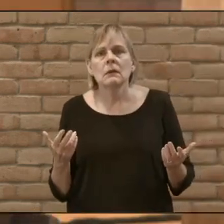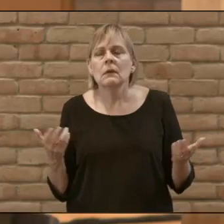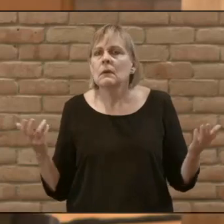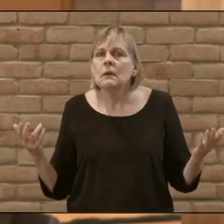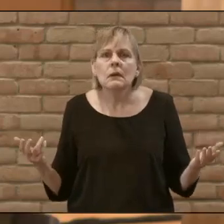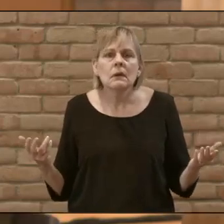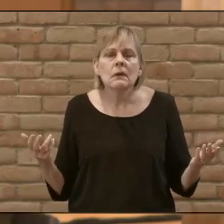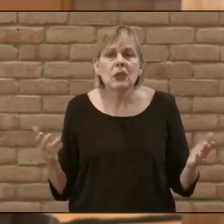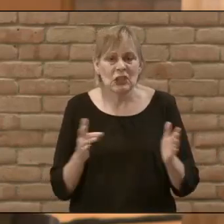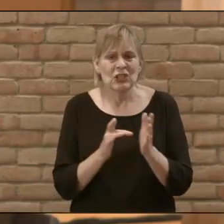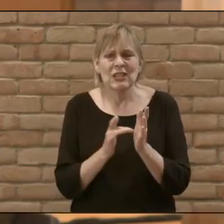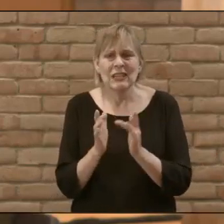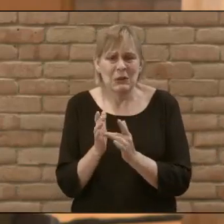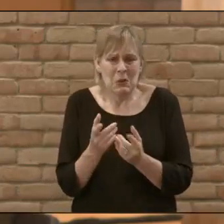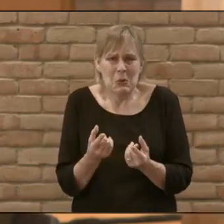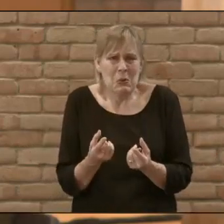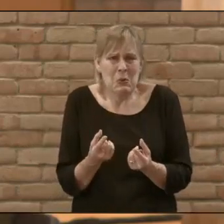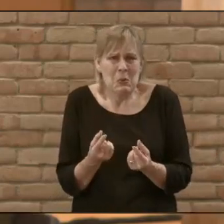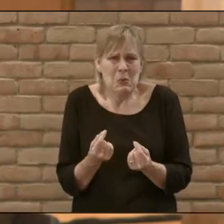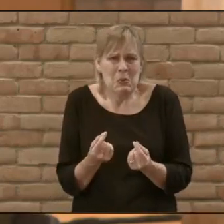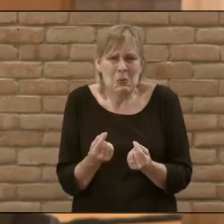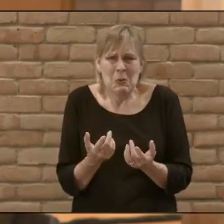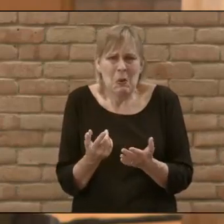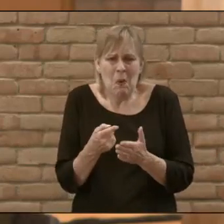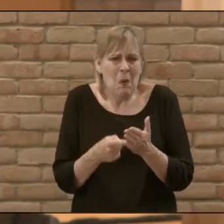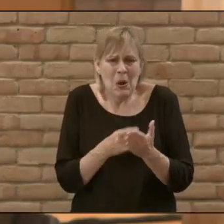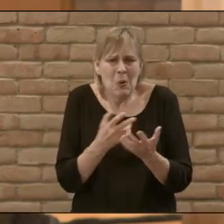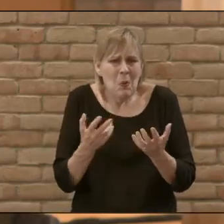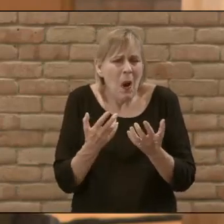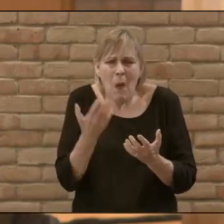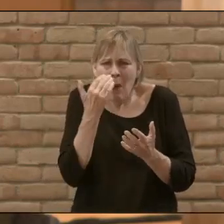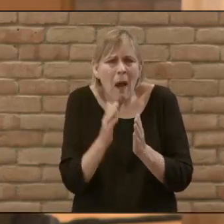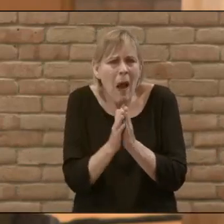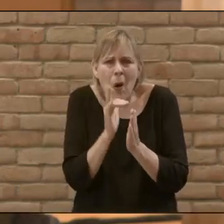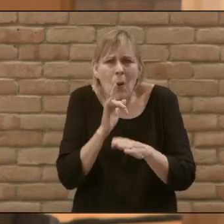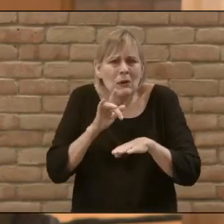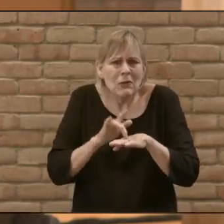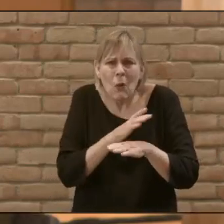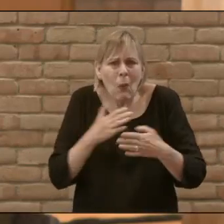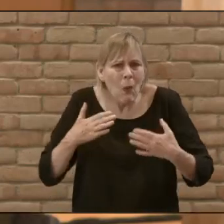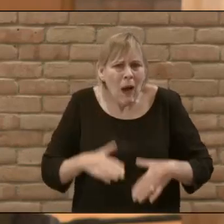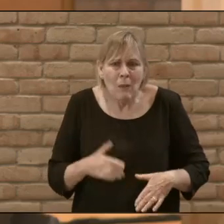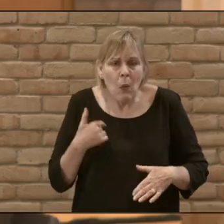how is it Jesus like what are you what are you after here Jesus why are you asking who touched your robe we're all touching your robe